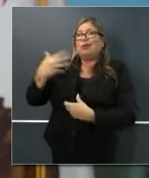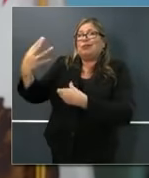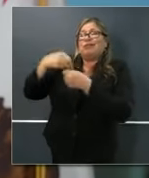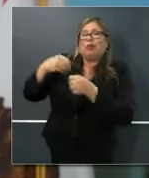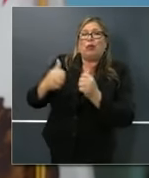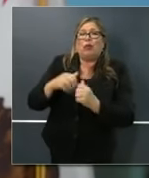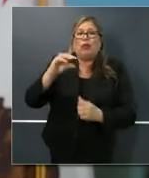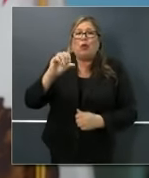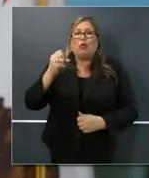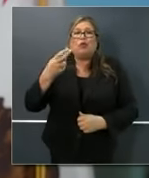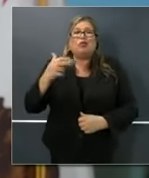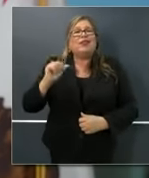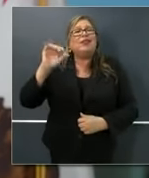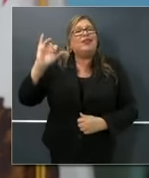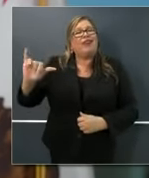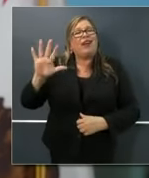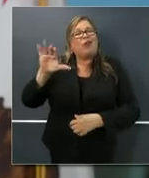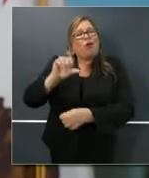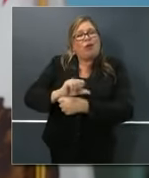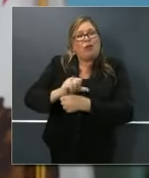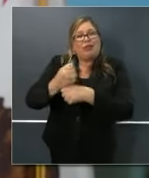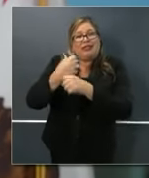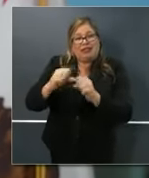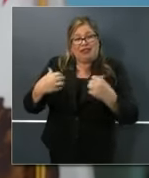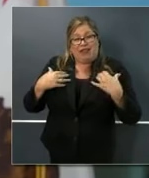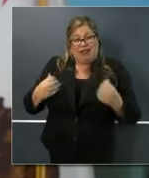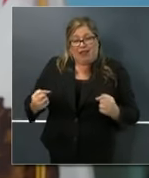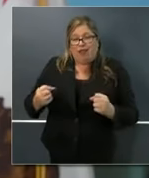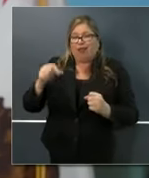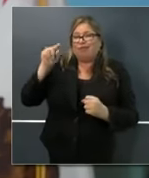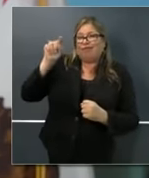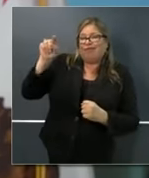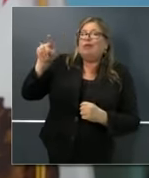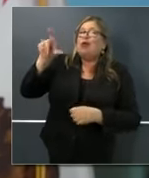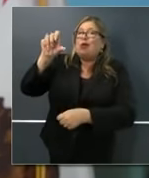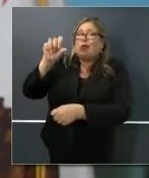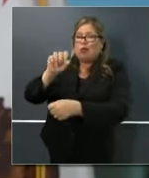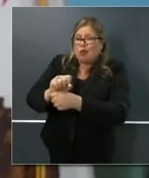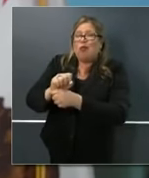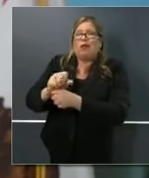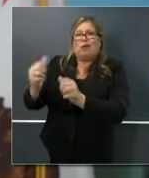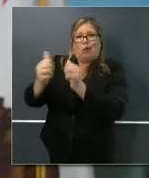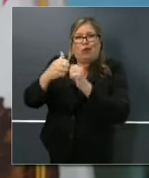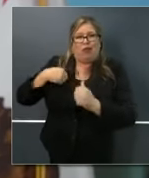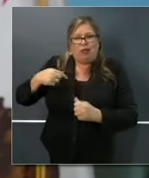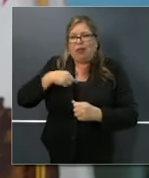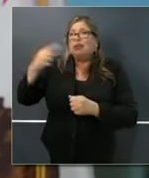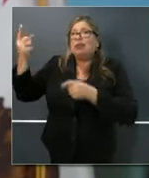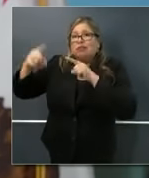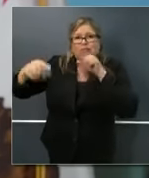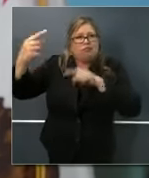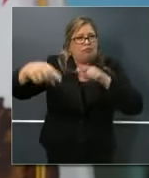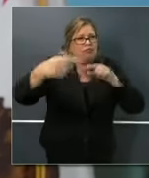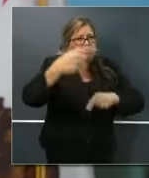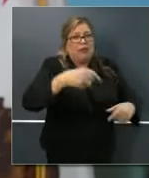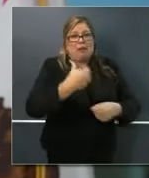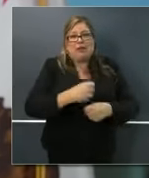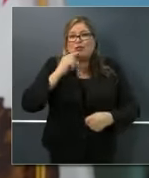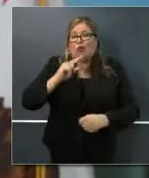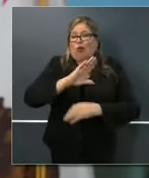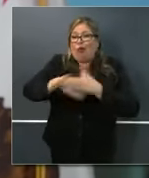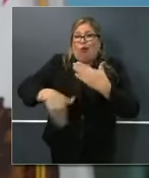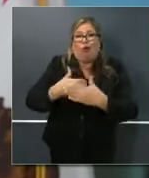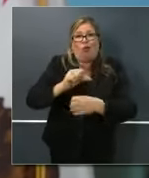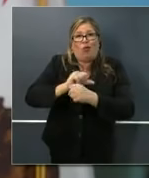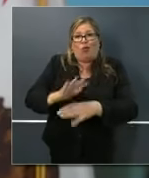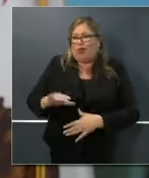guidelines that we collectively as a group worked on together to make sure that those front-line workers